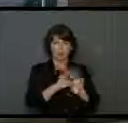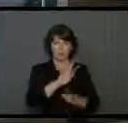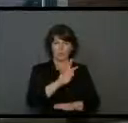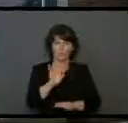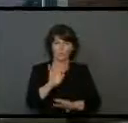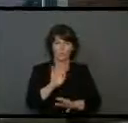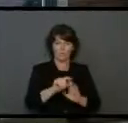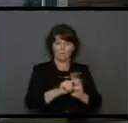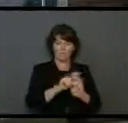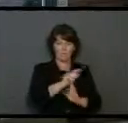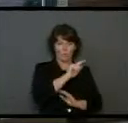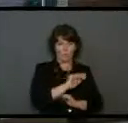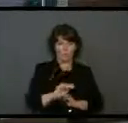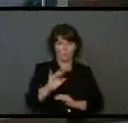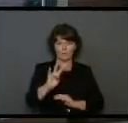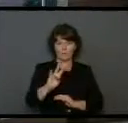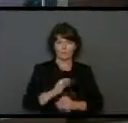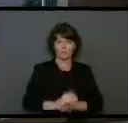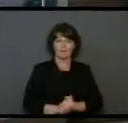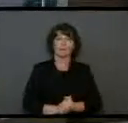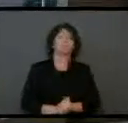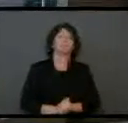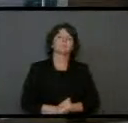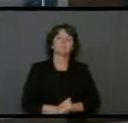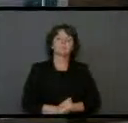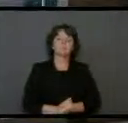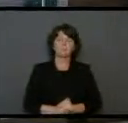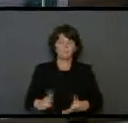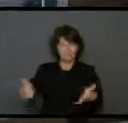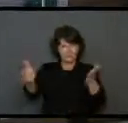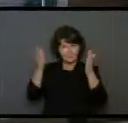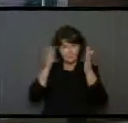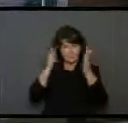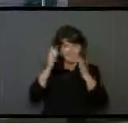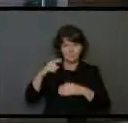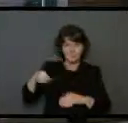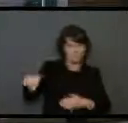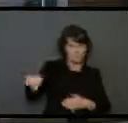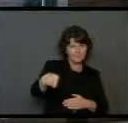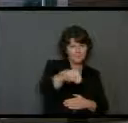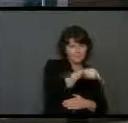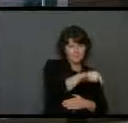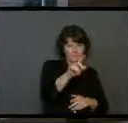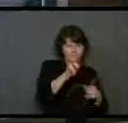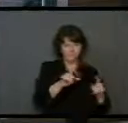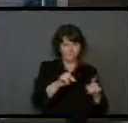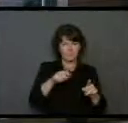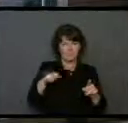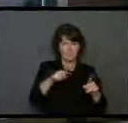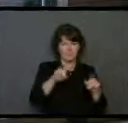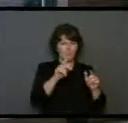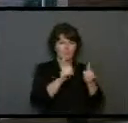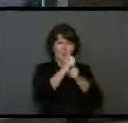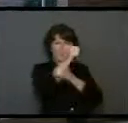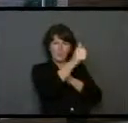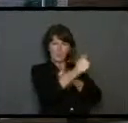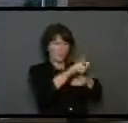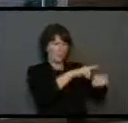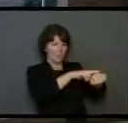verses 1-7. Listen to me, you islands. Hear this, you distant nations.